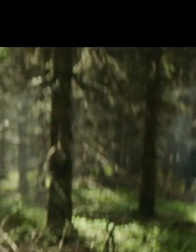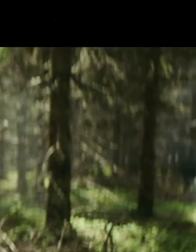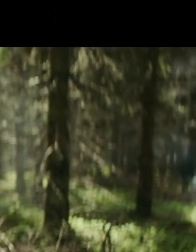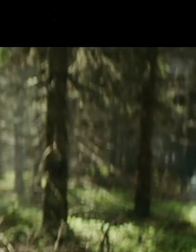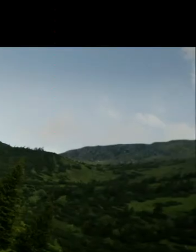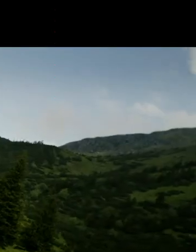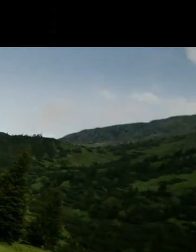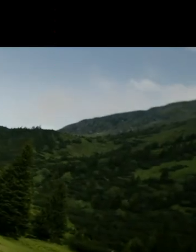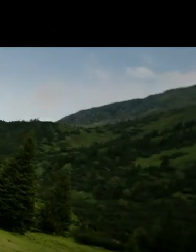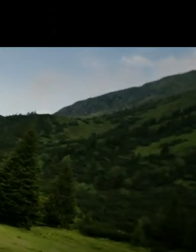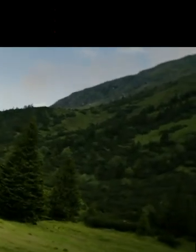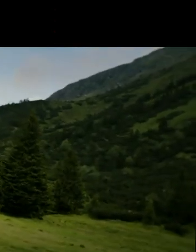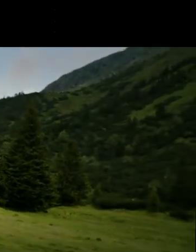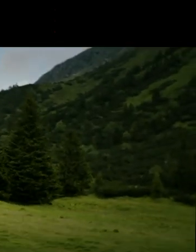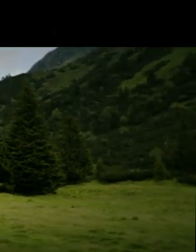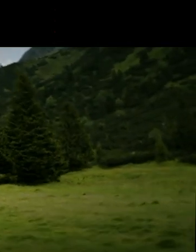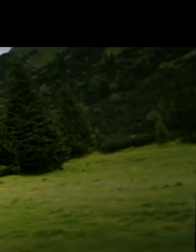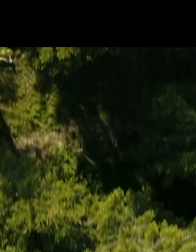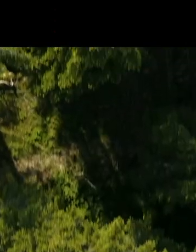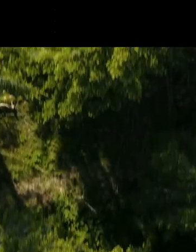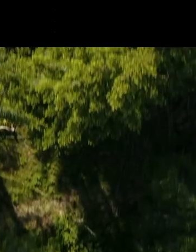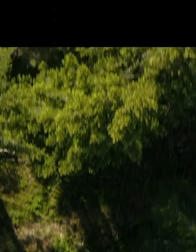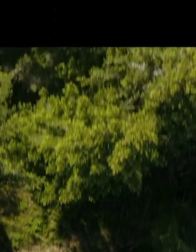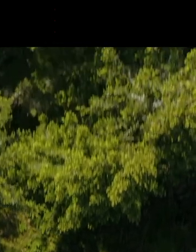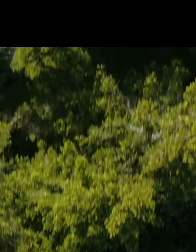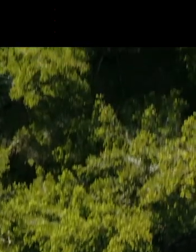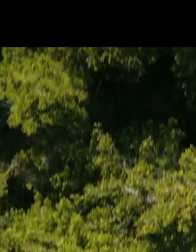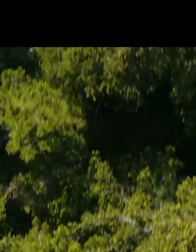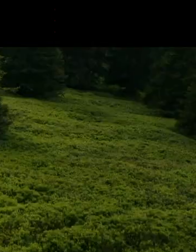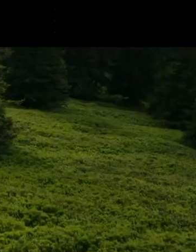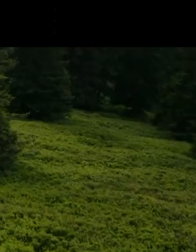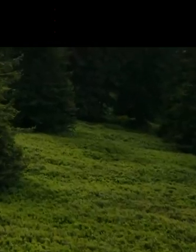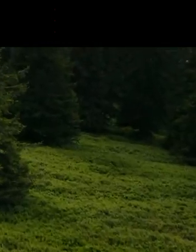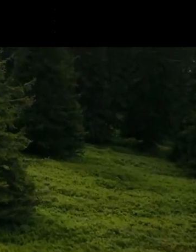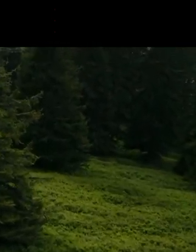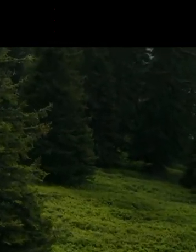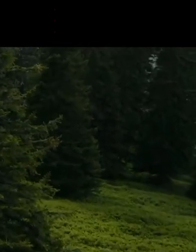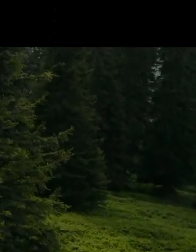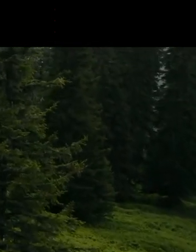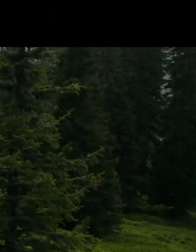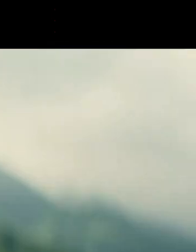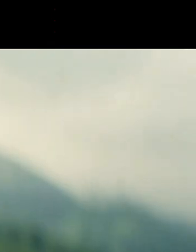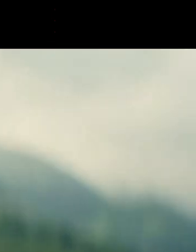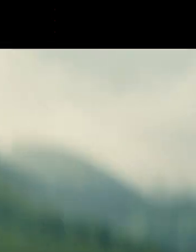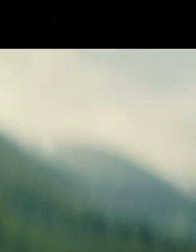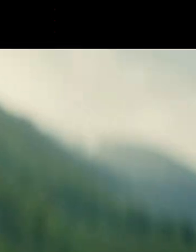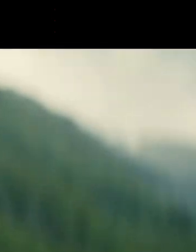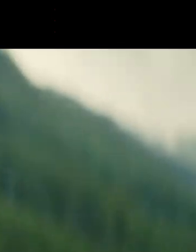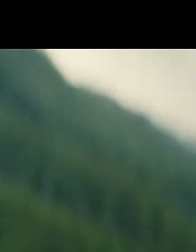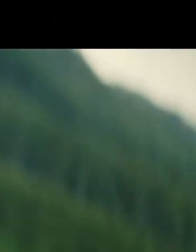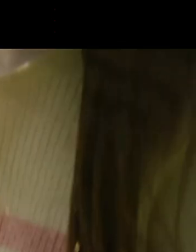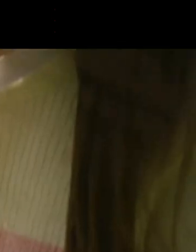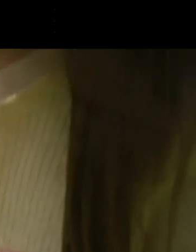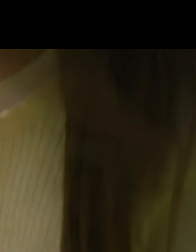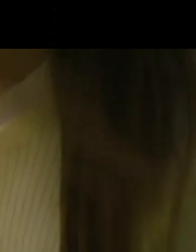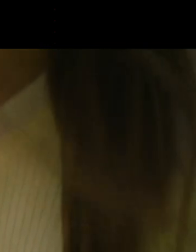Sollten Also hören wir auf nur zu reden. Verändern wir was. Gemeinsam. Und ein wichtiger Teil